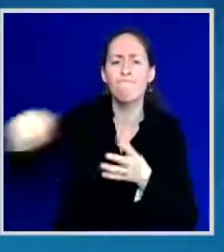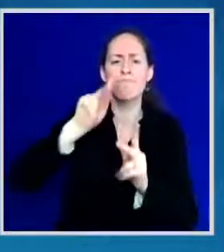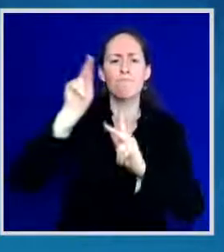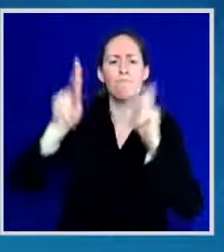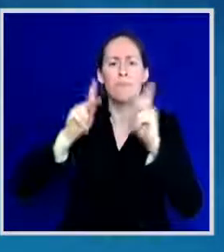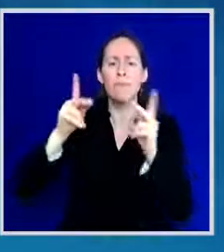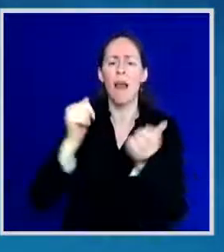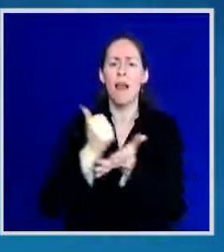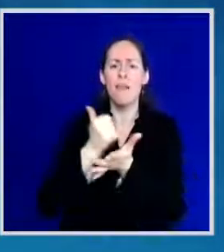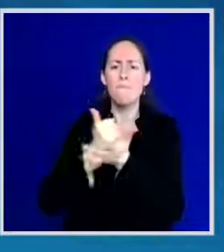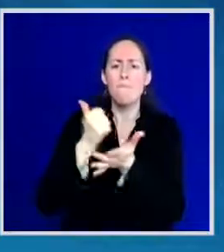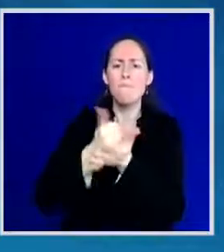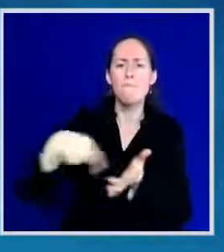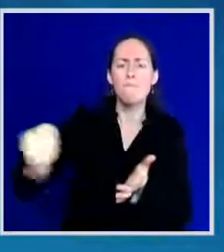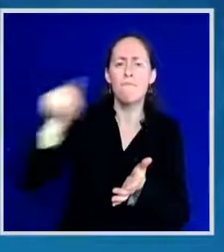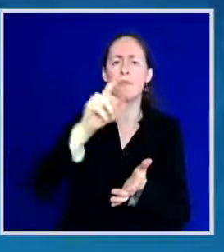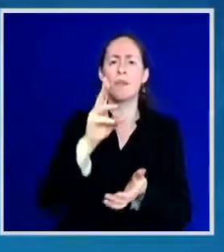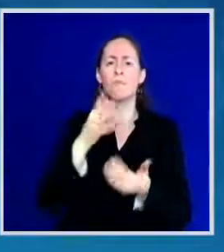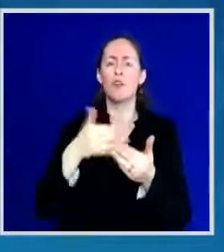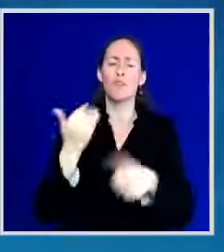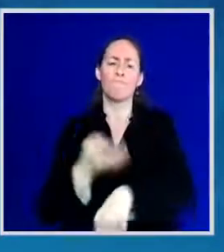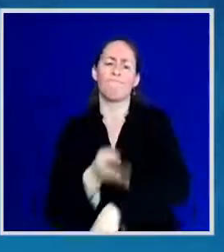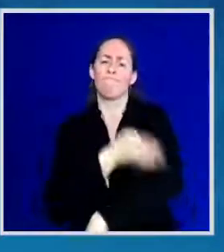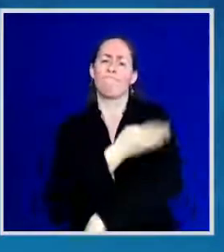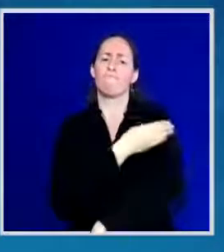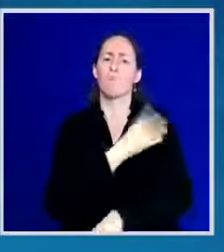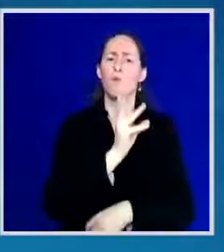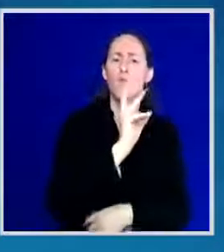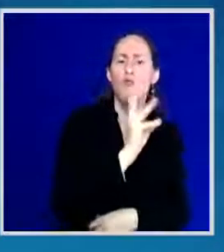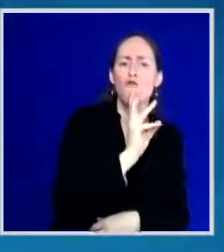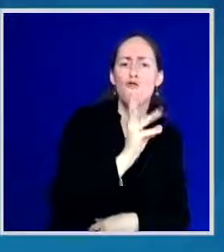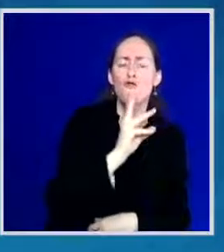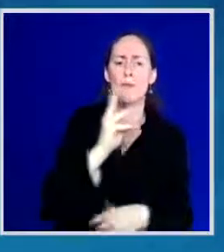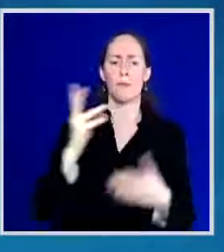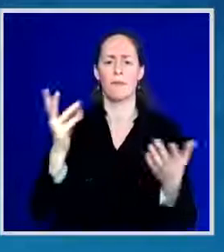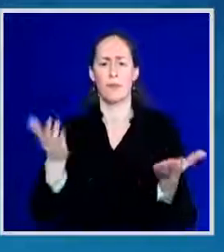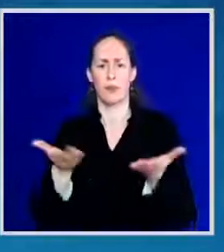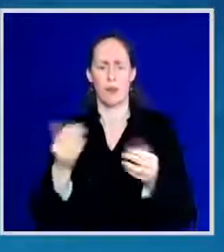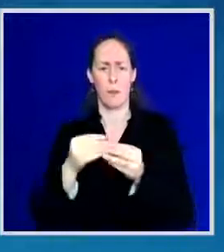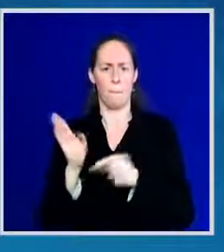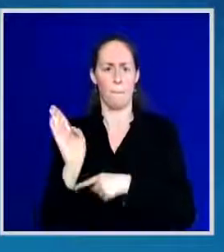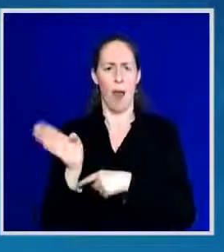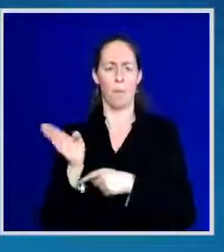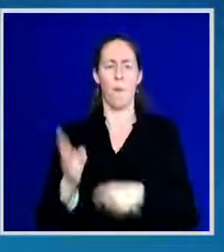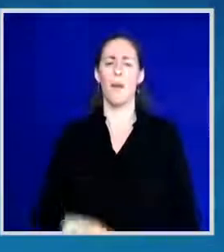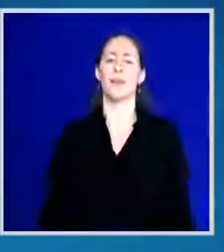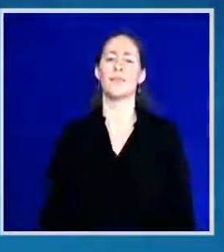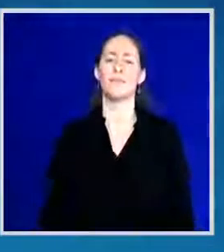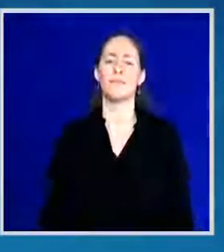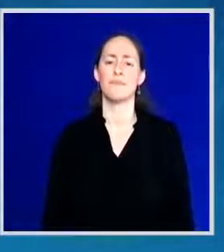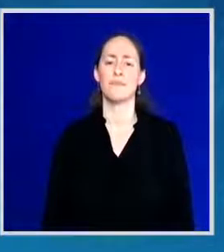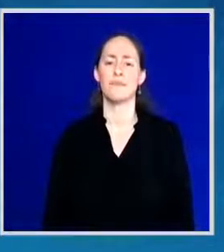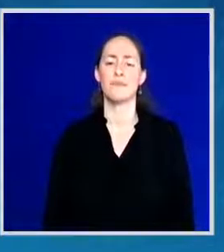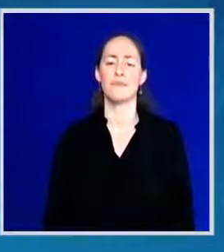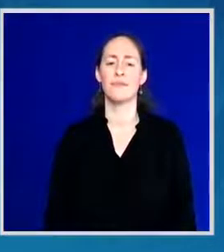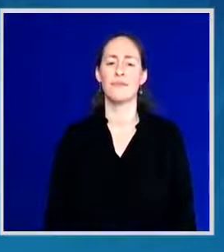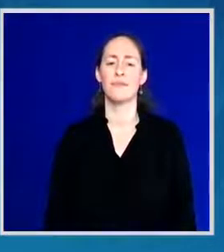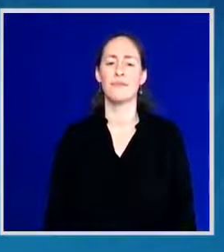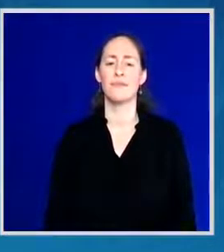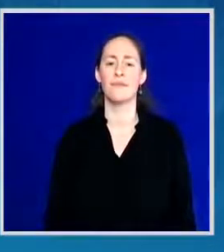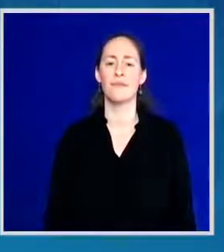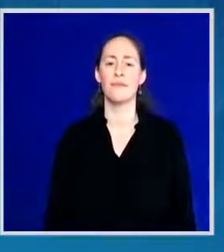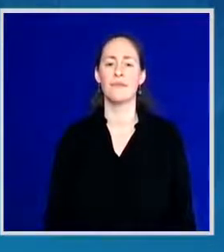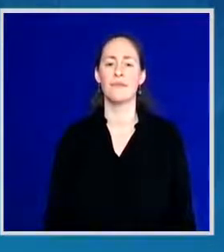more. So it is wonderful to be with you both. I also want to thank Congressman John Sarbanes and Congressman Kwase